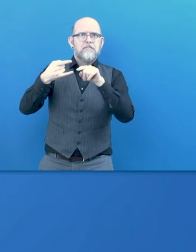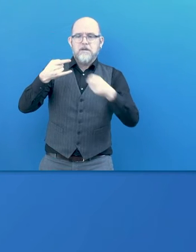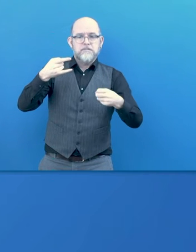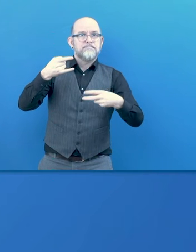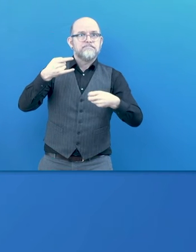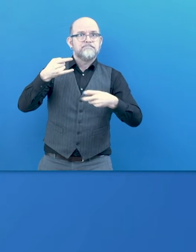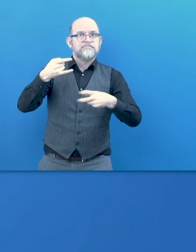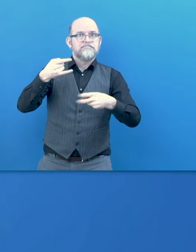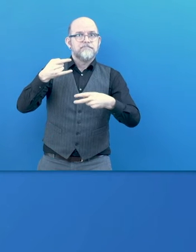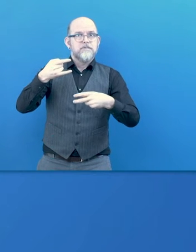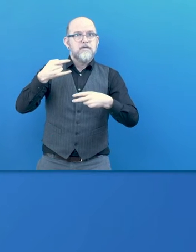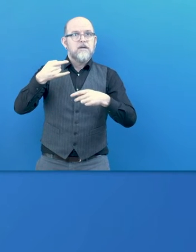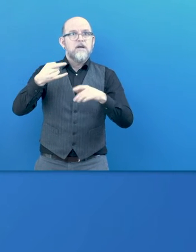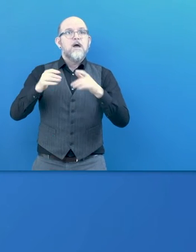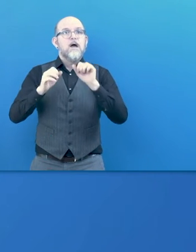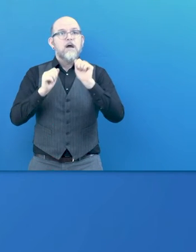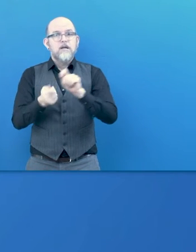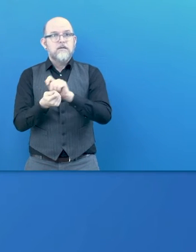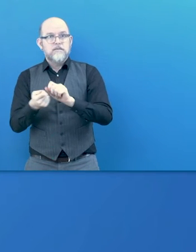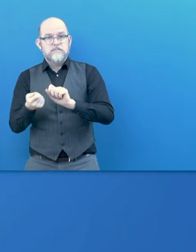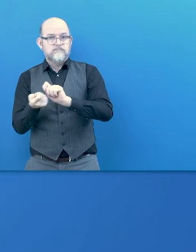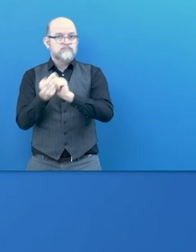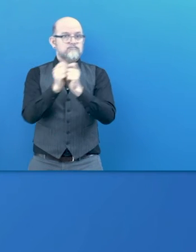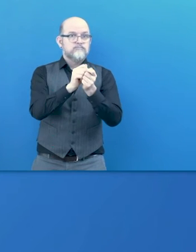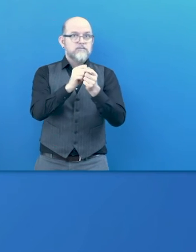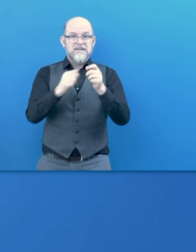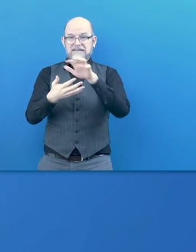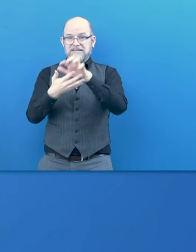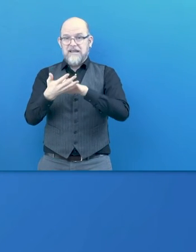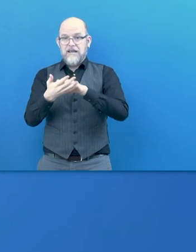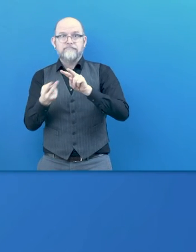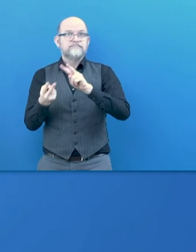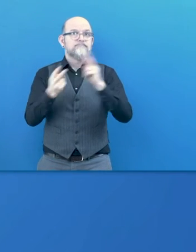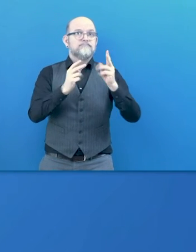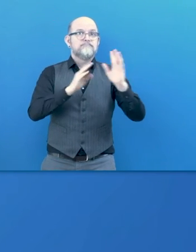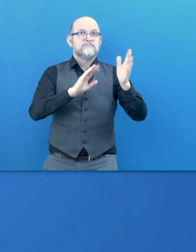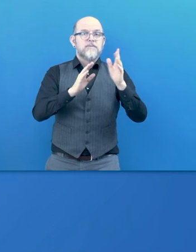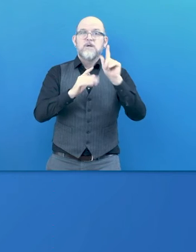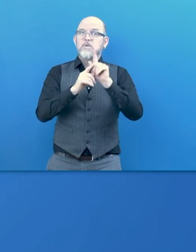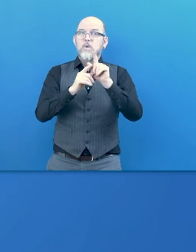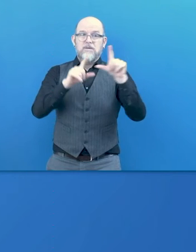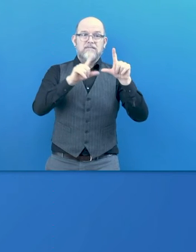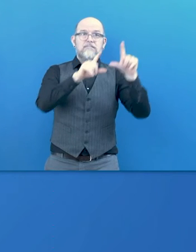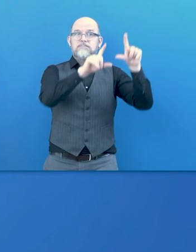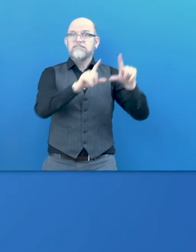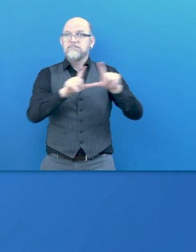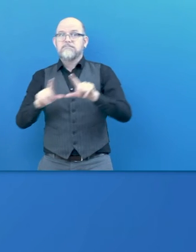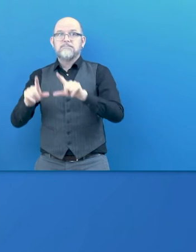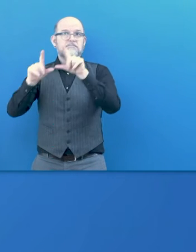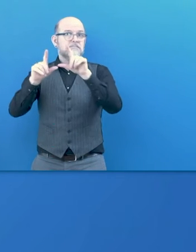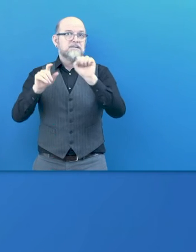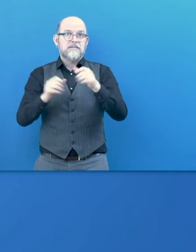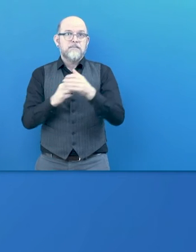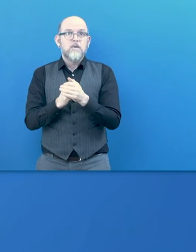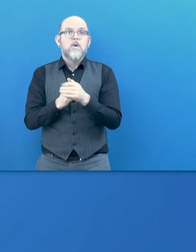video to sun languages. You can move whenever you want. You can bigger the avatar